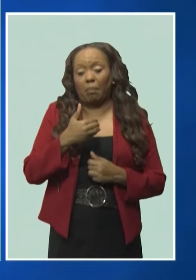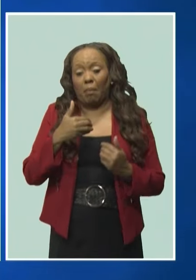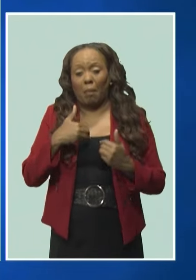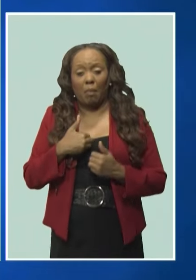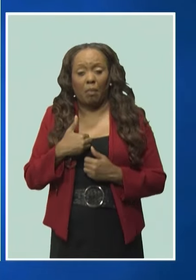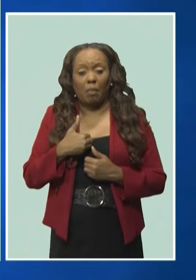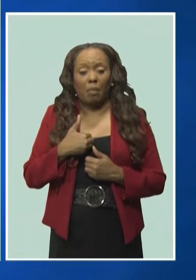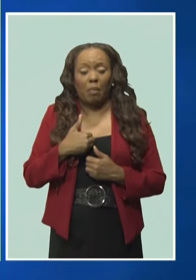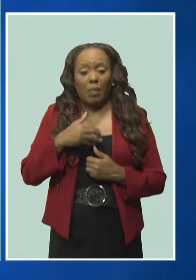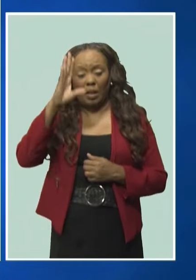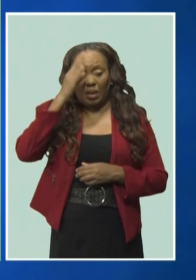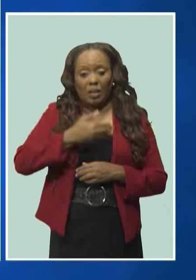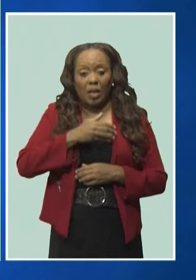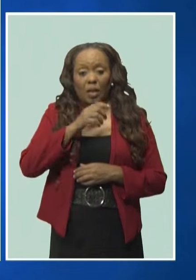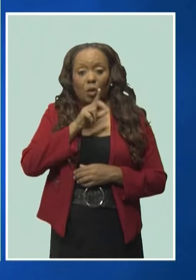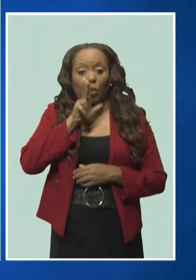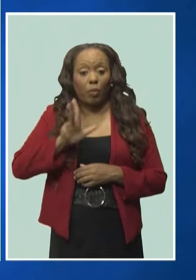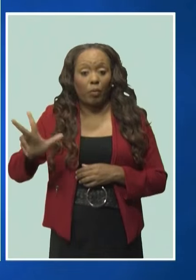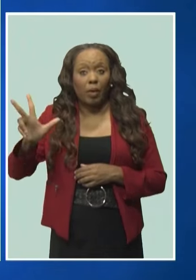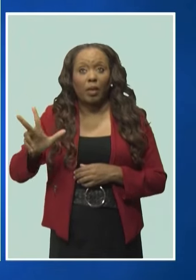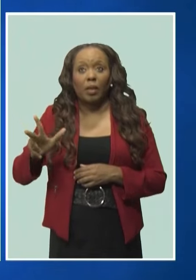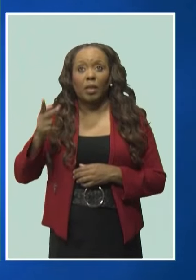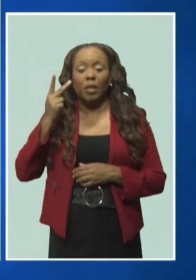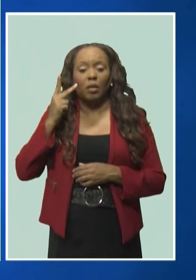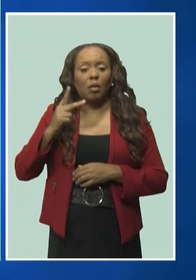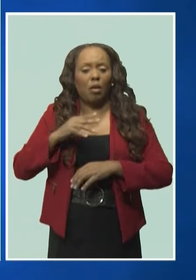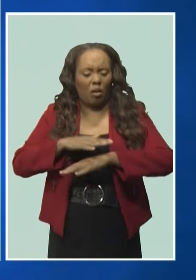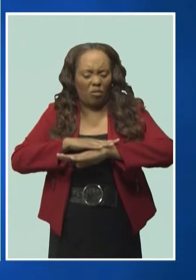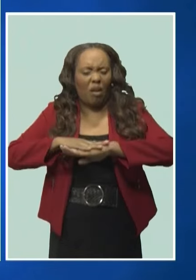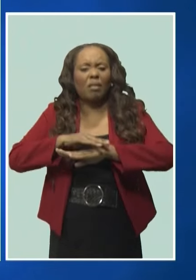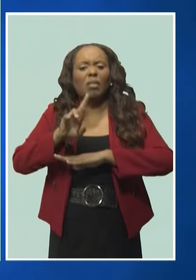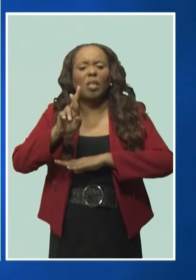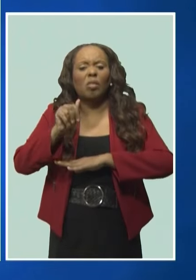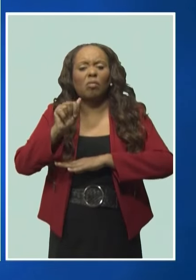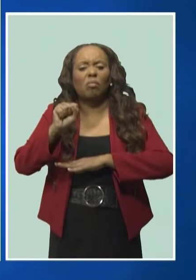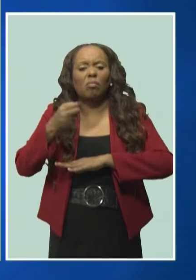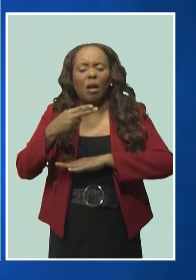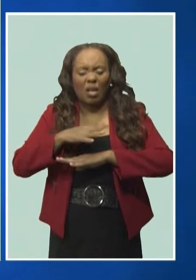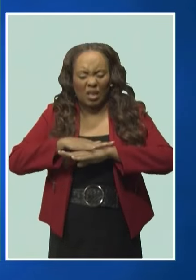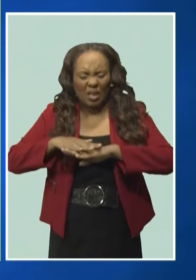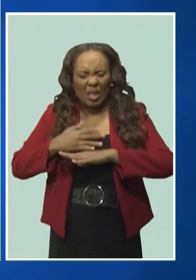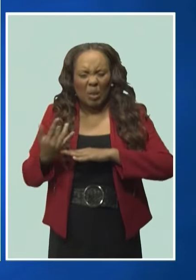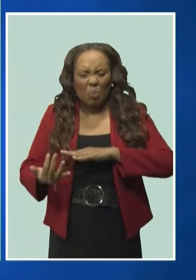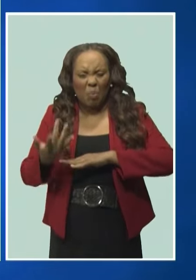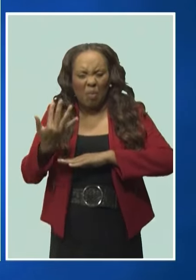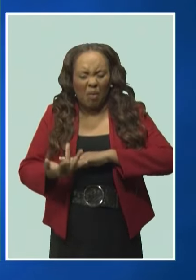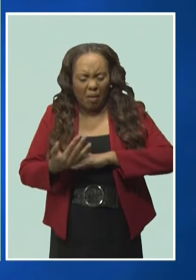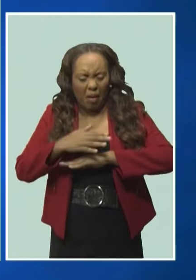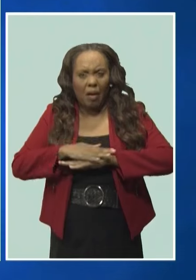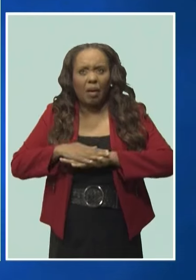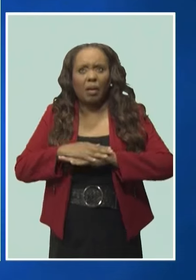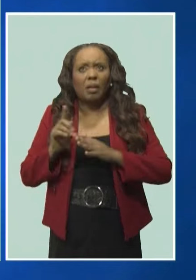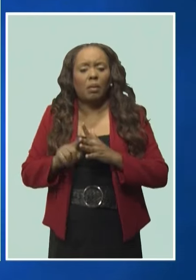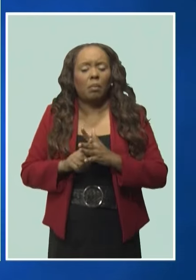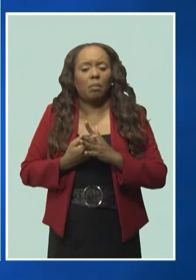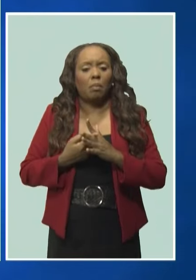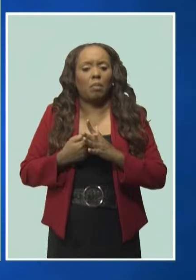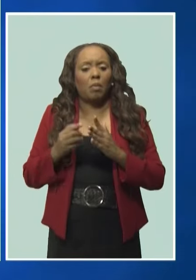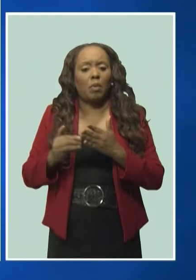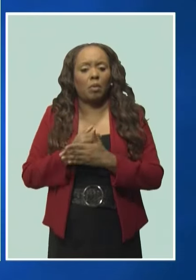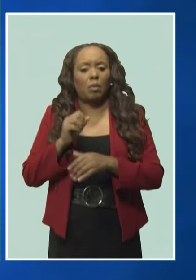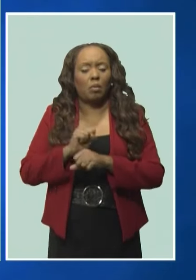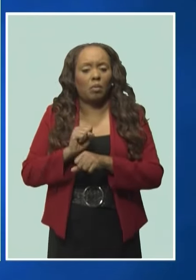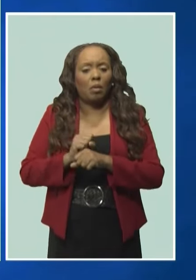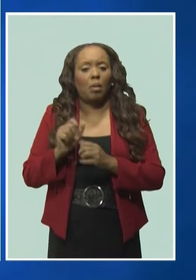medication. After noticing a rash and a burning sensation days after beginning a new job in August 2022,